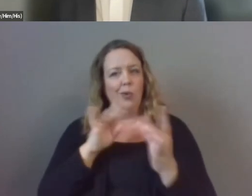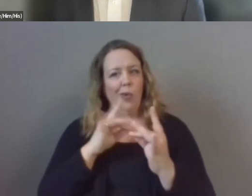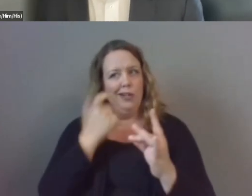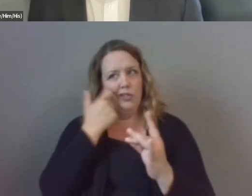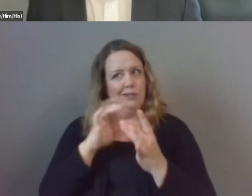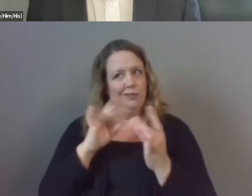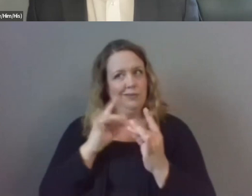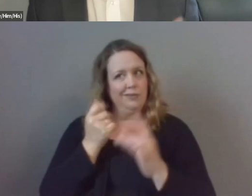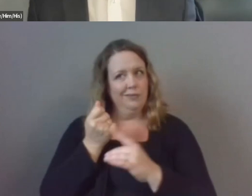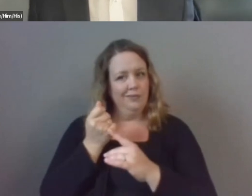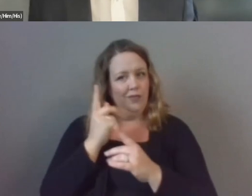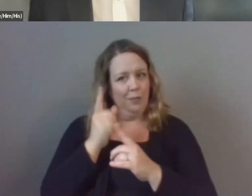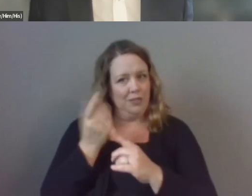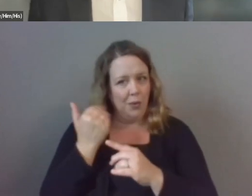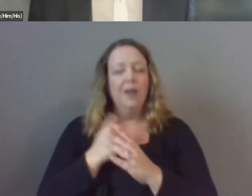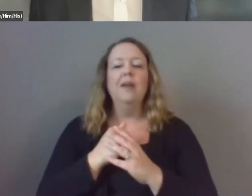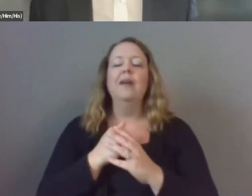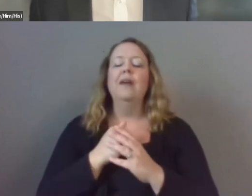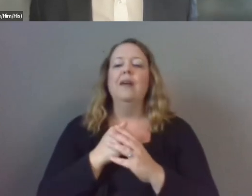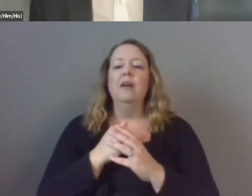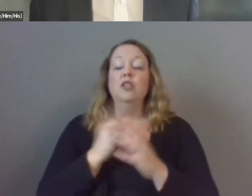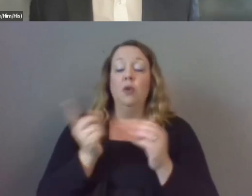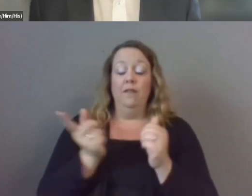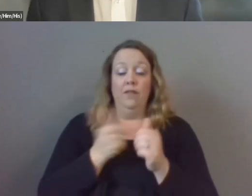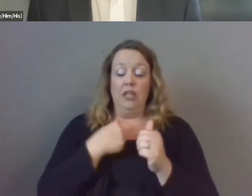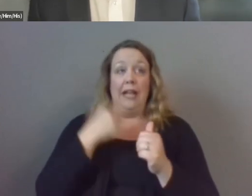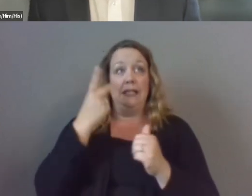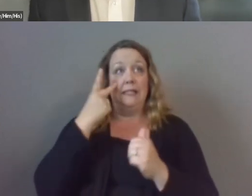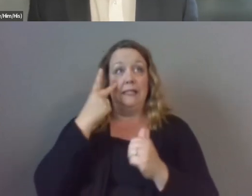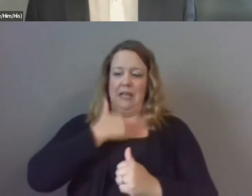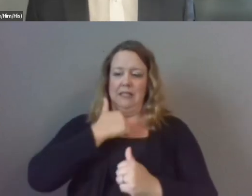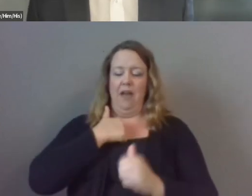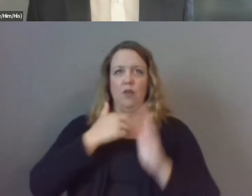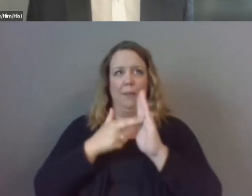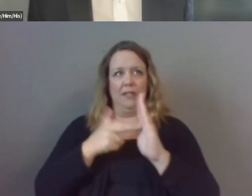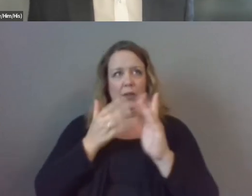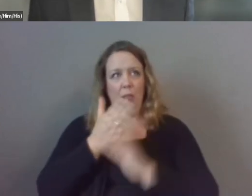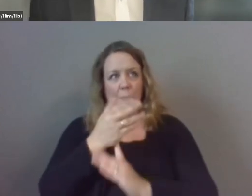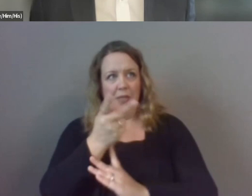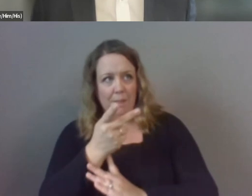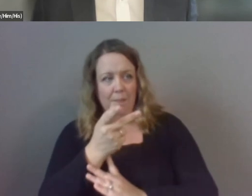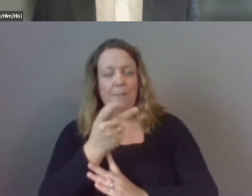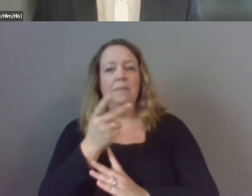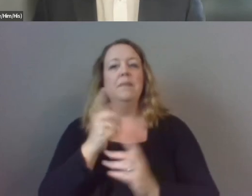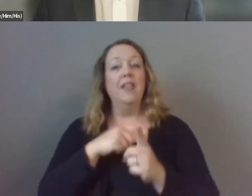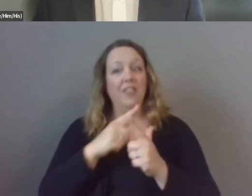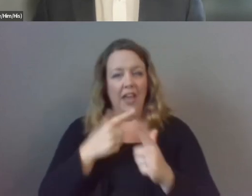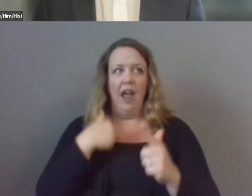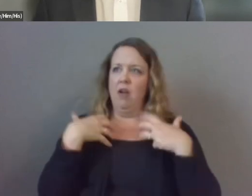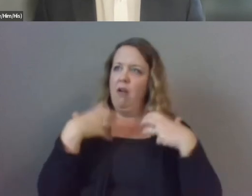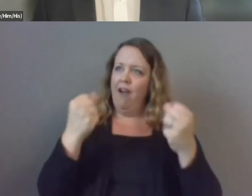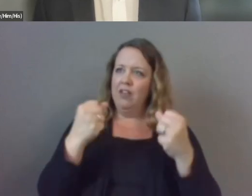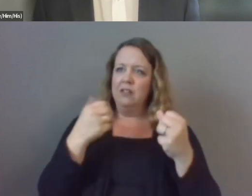of minutes ago um first i was able to see myself represented um secondly i had the confidence and resources to